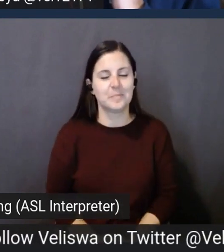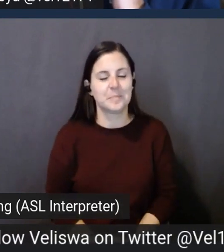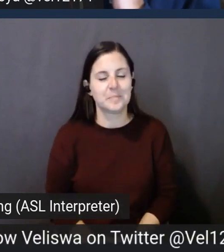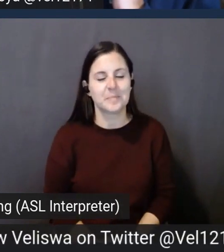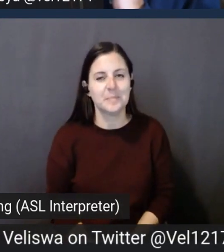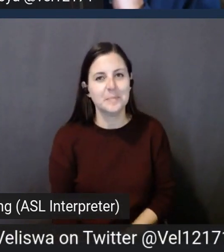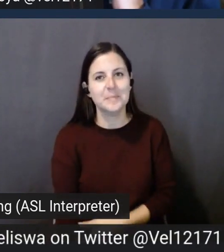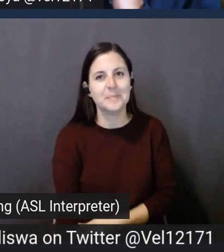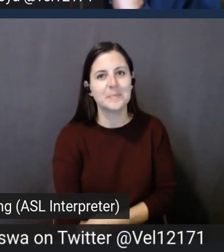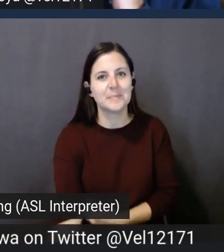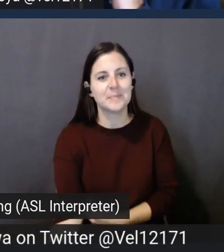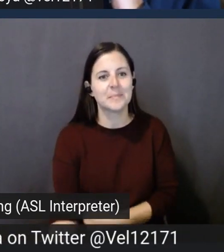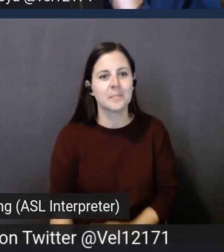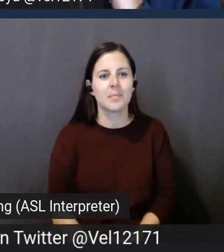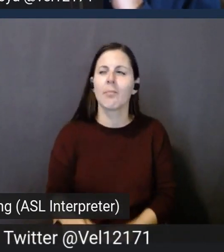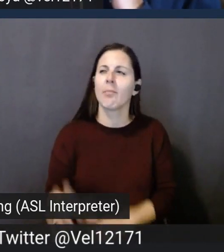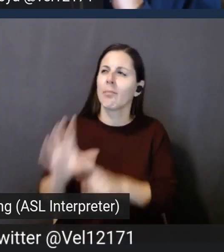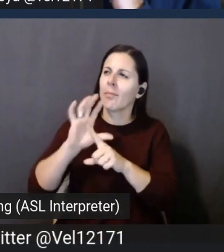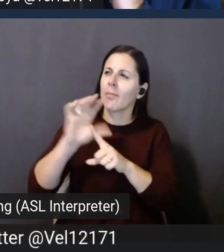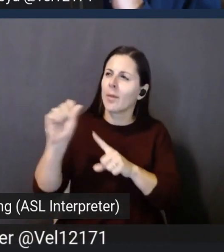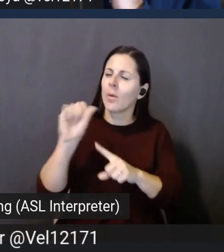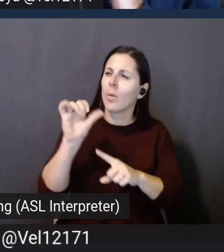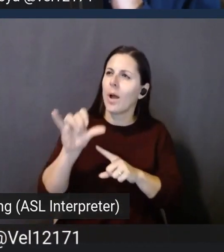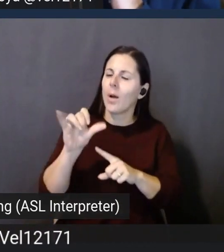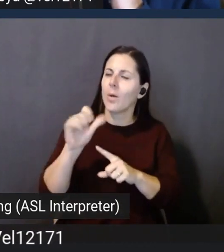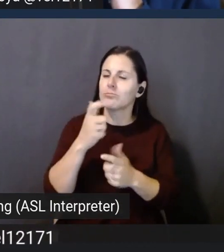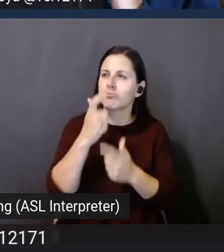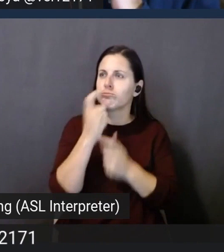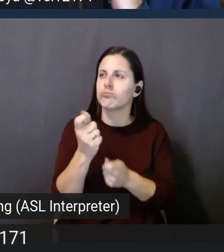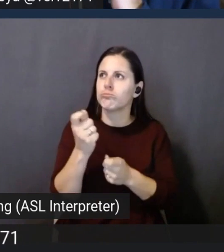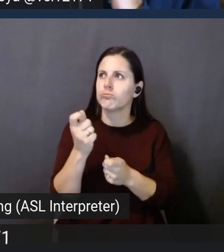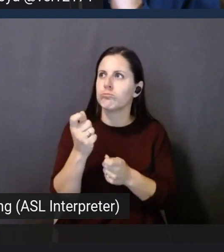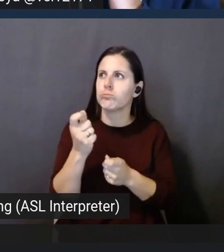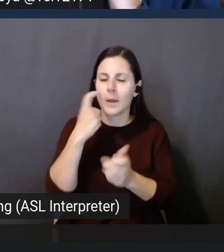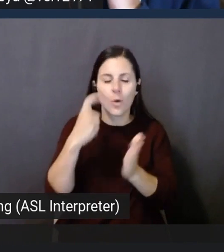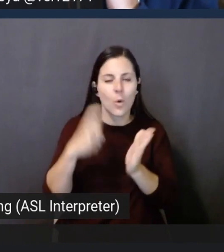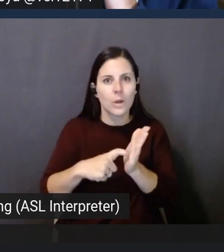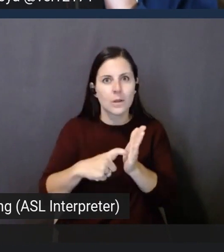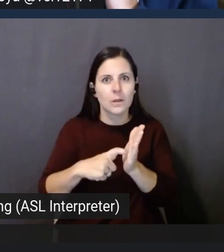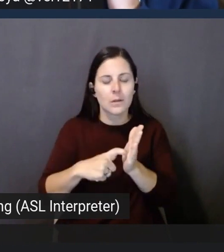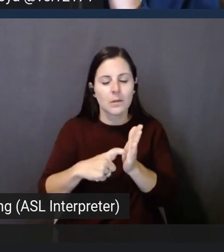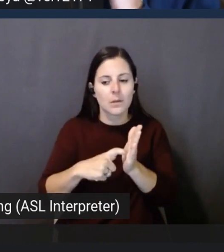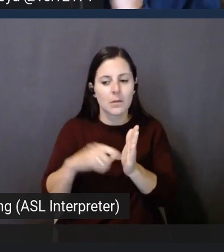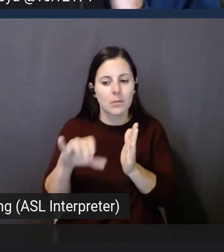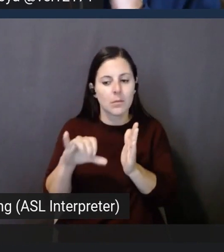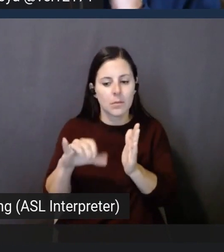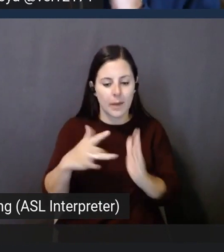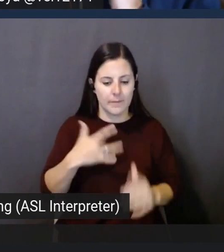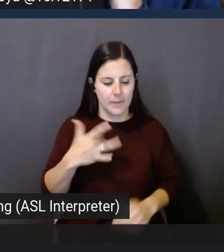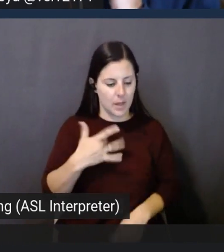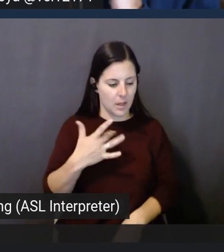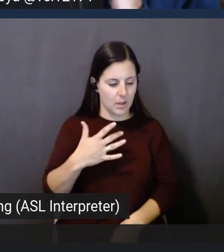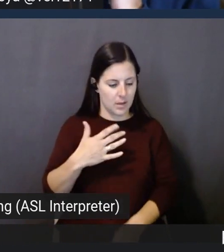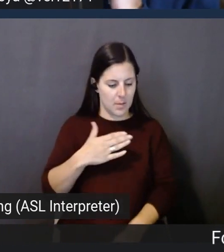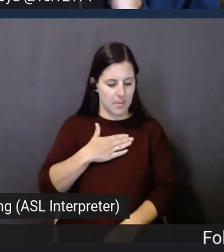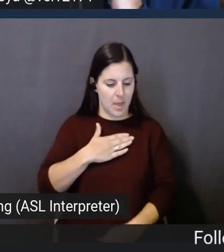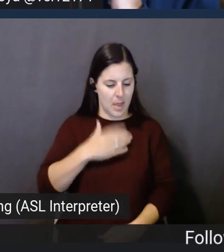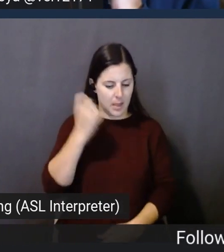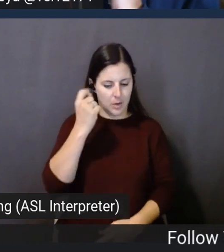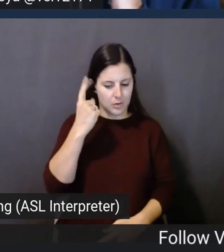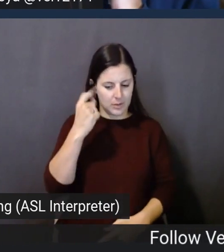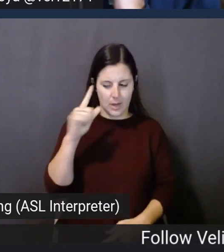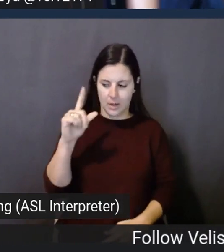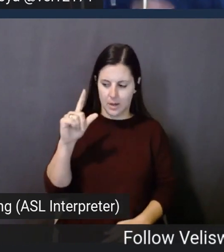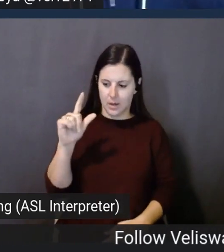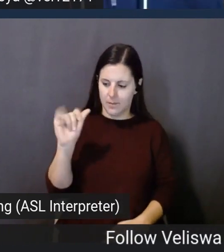That's awesome. That sounds very, very thoughtful. And what I really noticed about this is, you I feel like my understanding of Amazon Connect is constantly